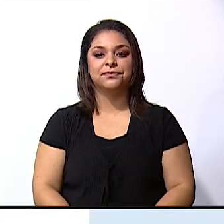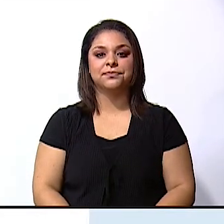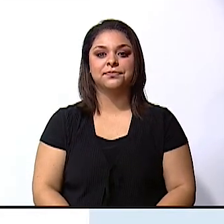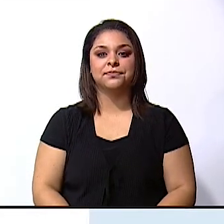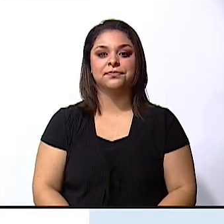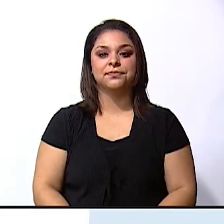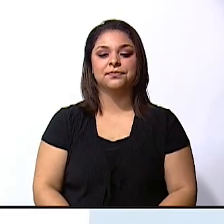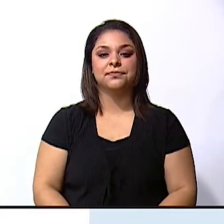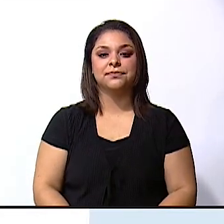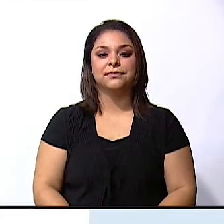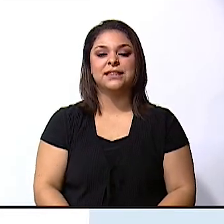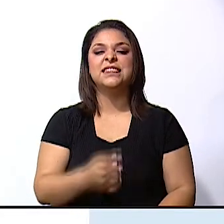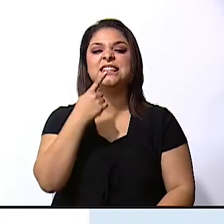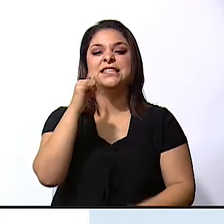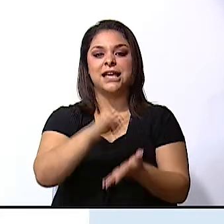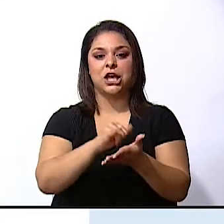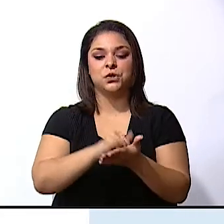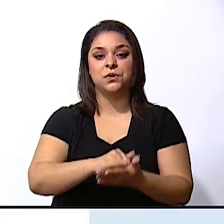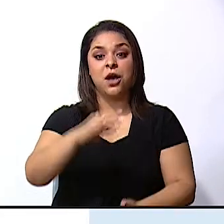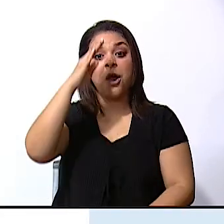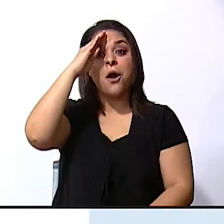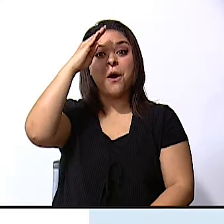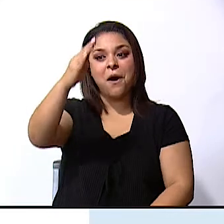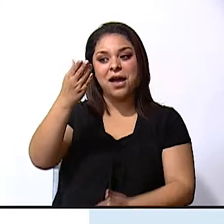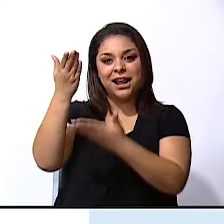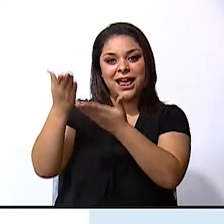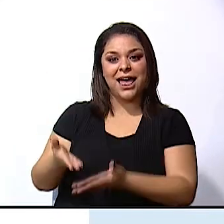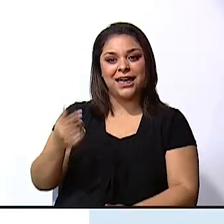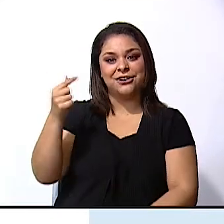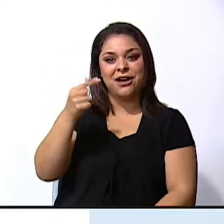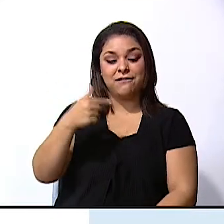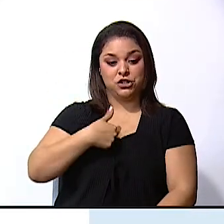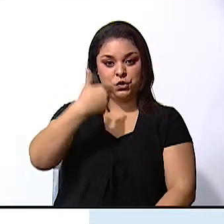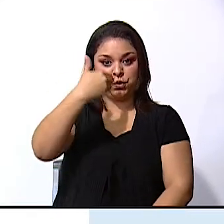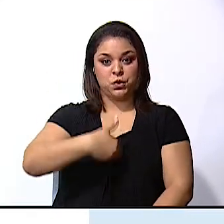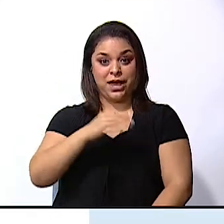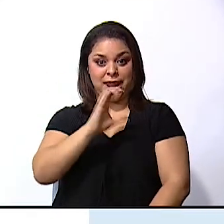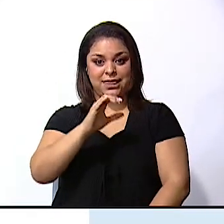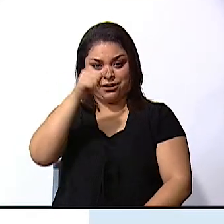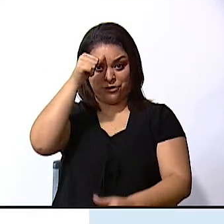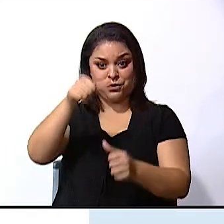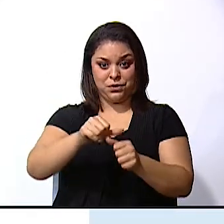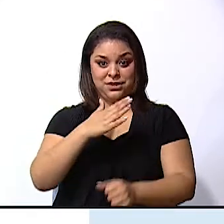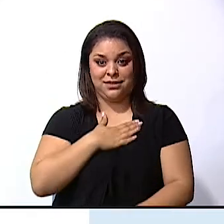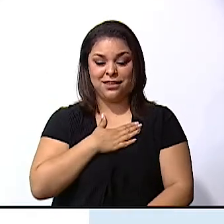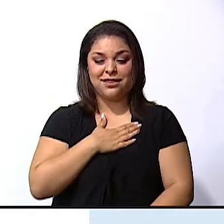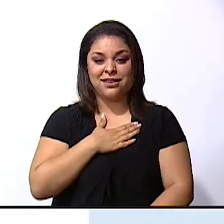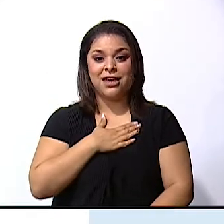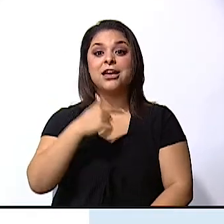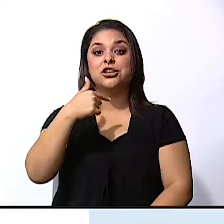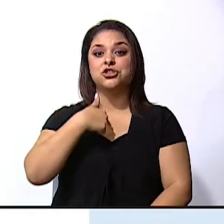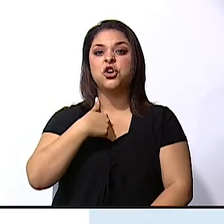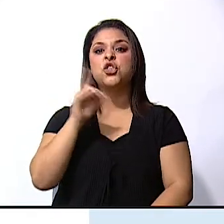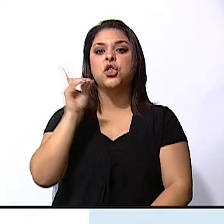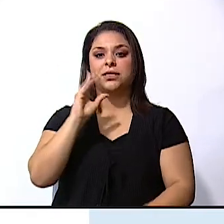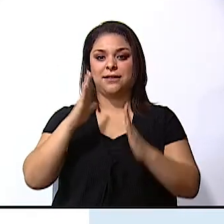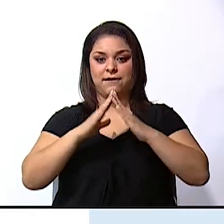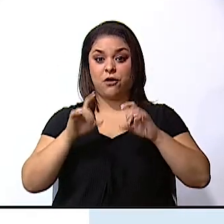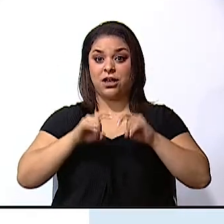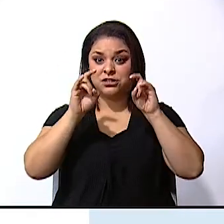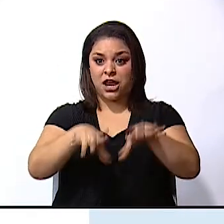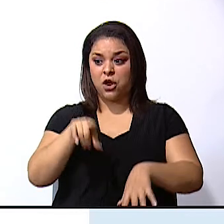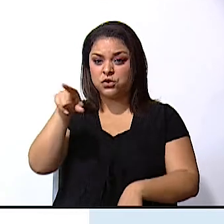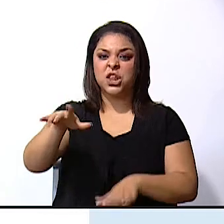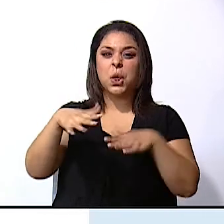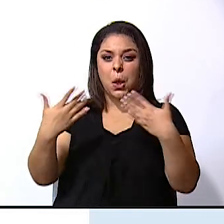It goes like this. Hello, Graven. I am Karina. Remember me? I am from Australia. How are